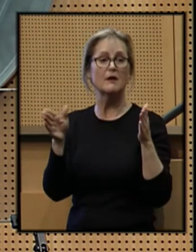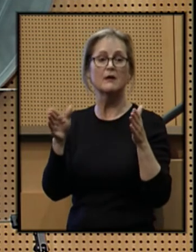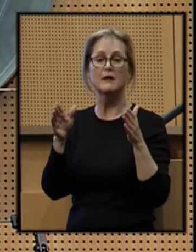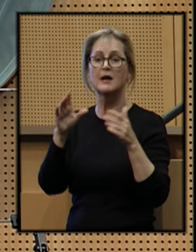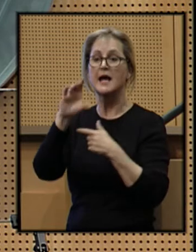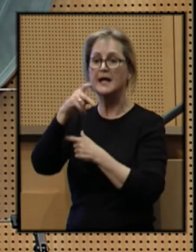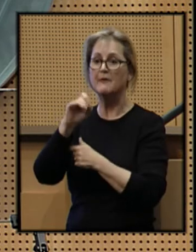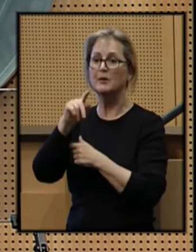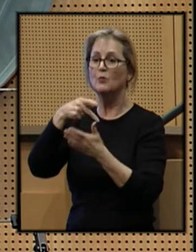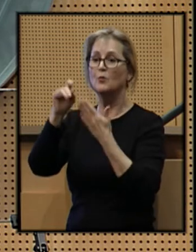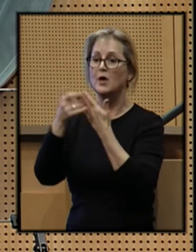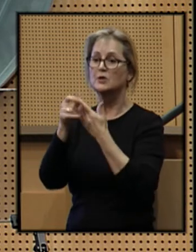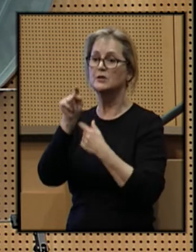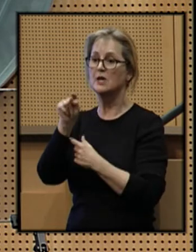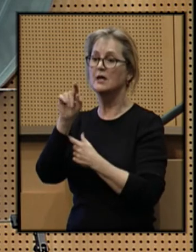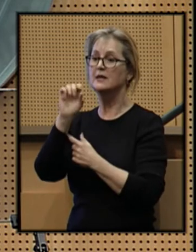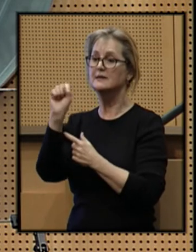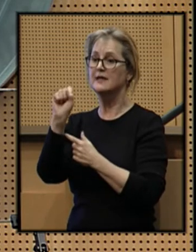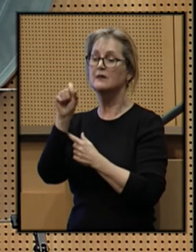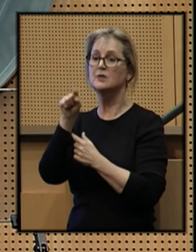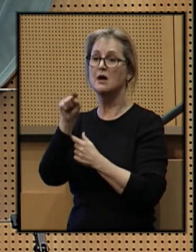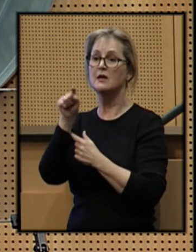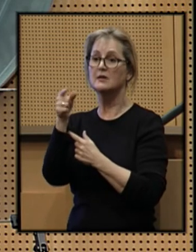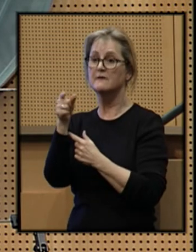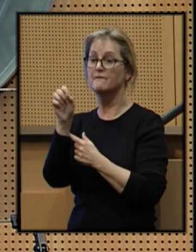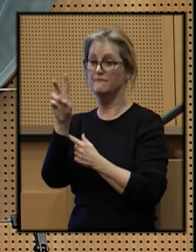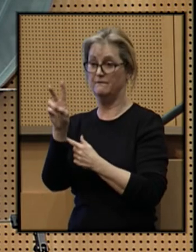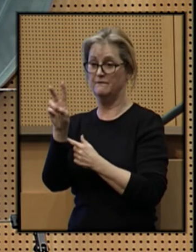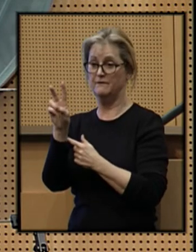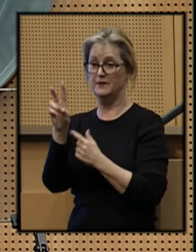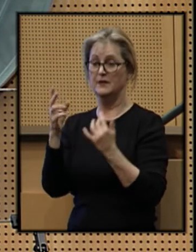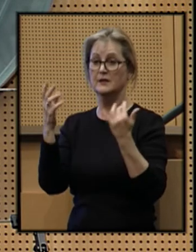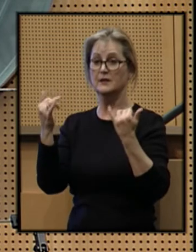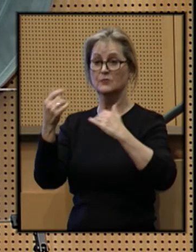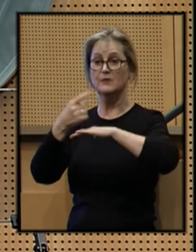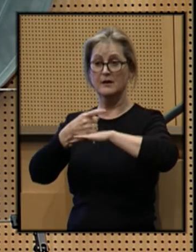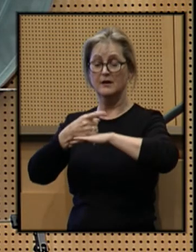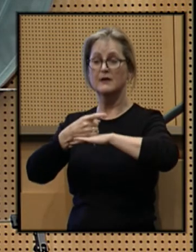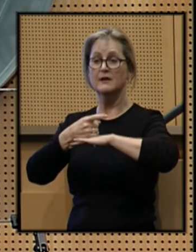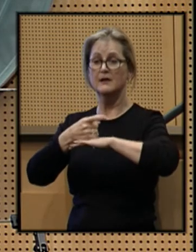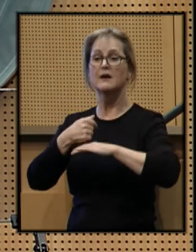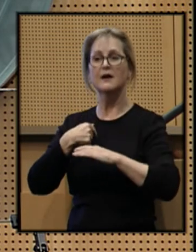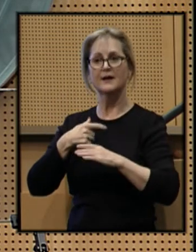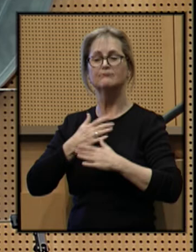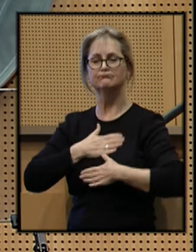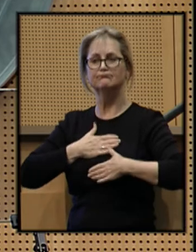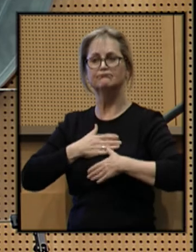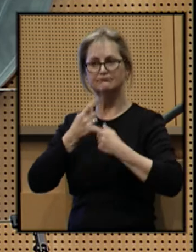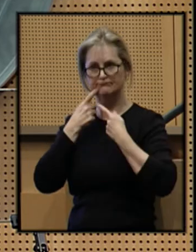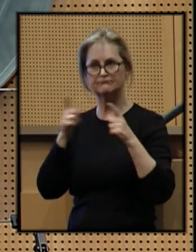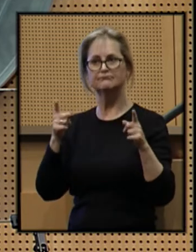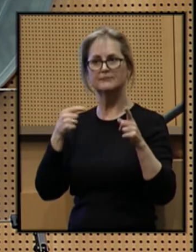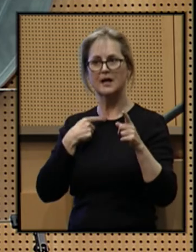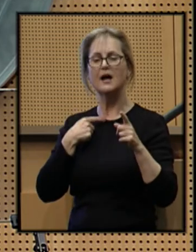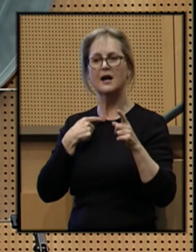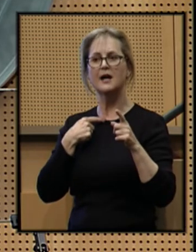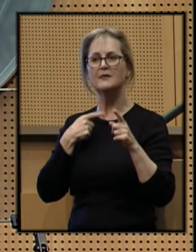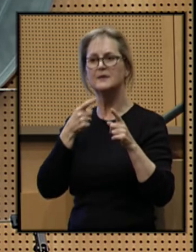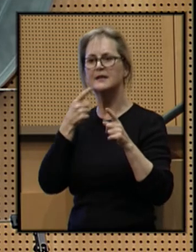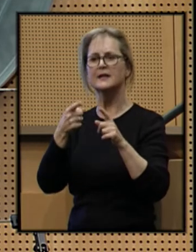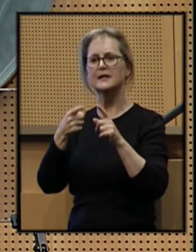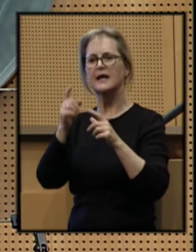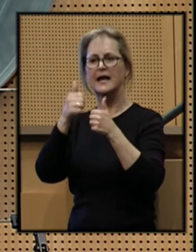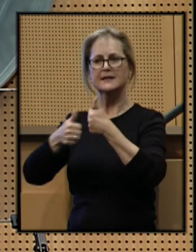capitalprojects.seattle.gov. Today, I am pleased to announce that I am issuing an executive